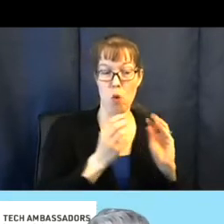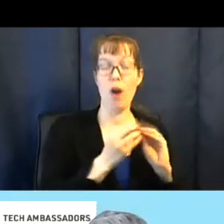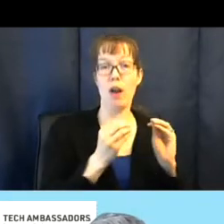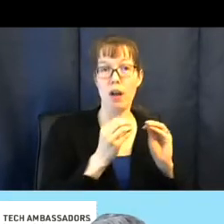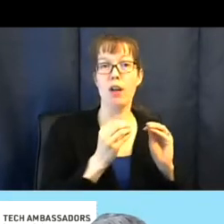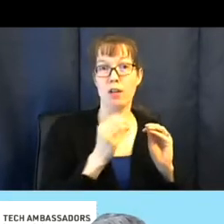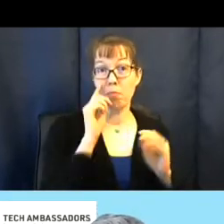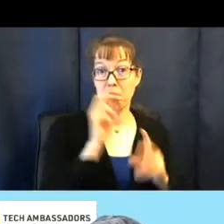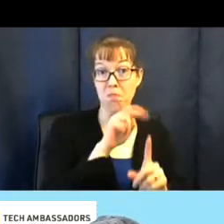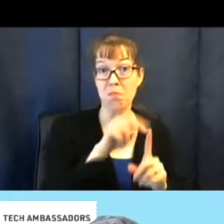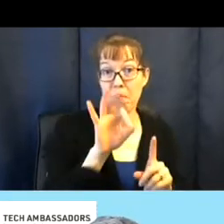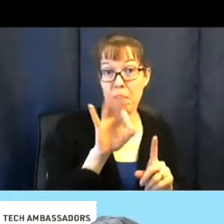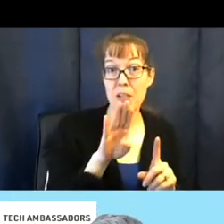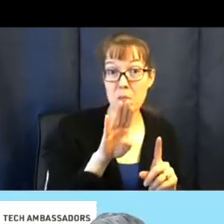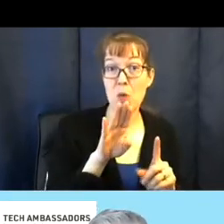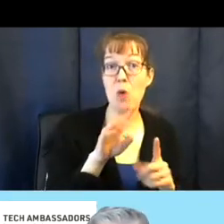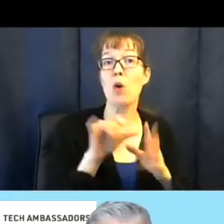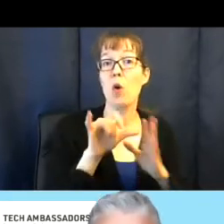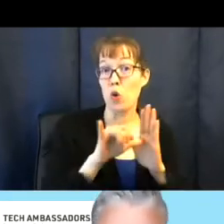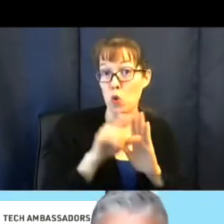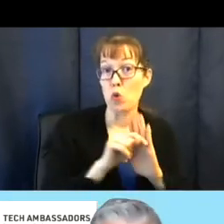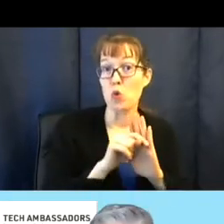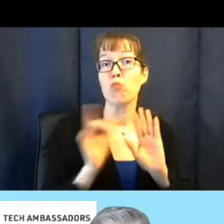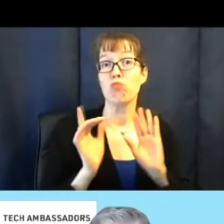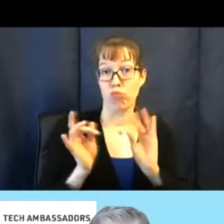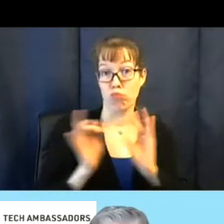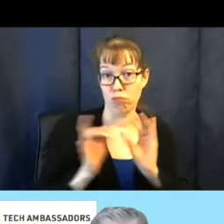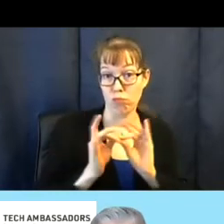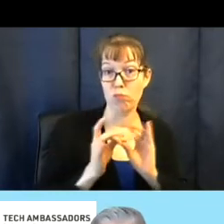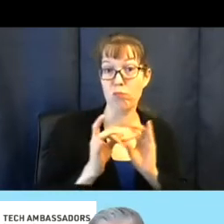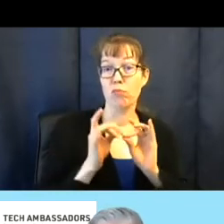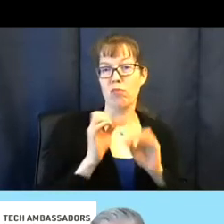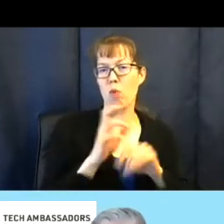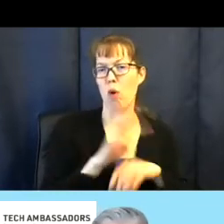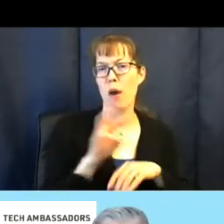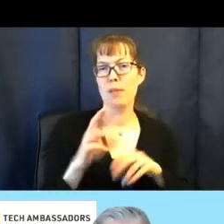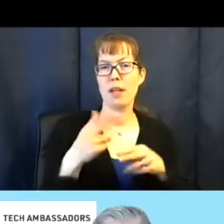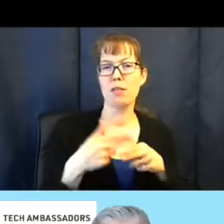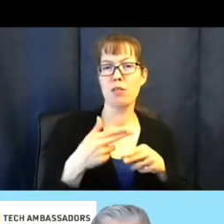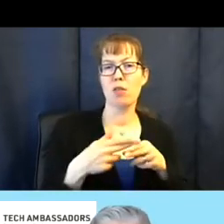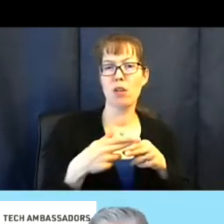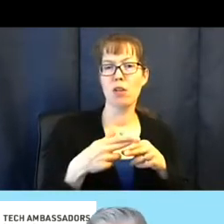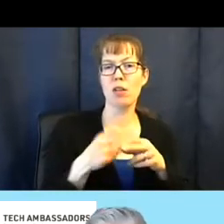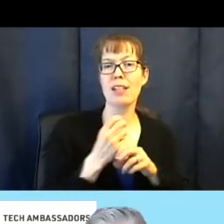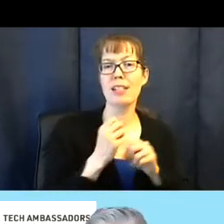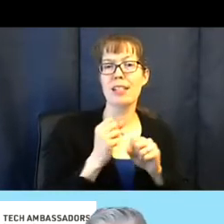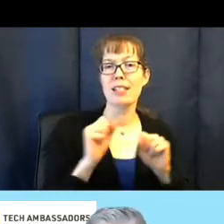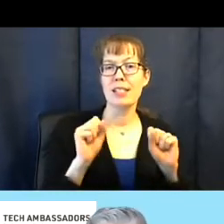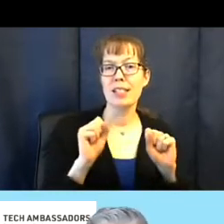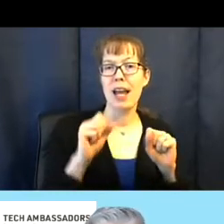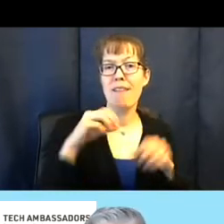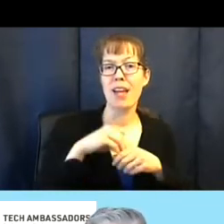them on Facebook or YouTube and, um, or the website. It's called safe in